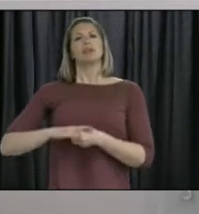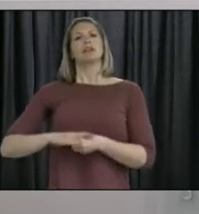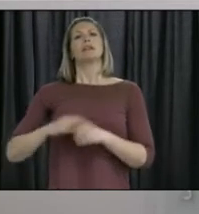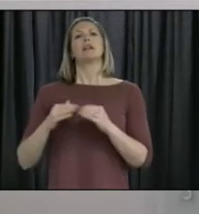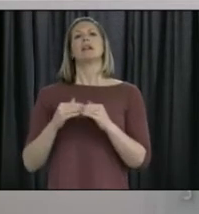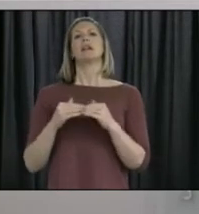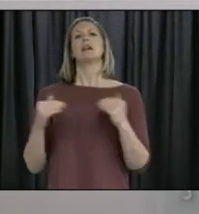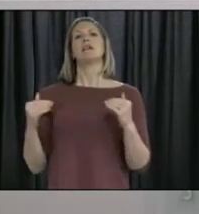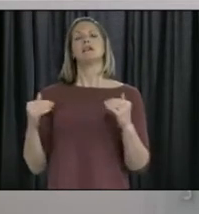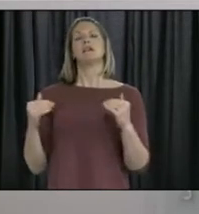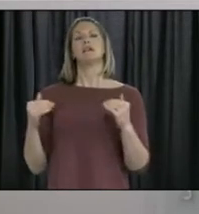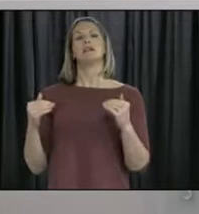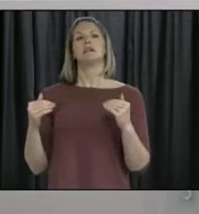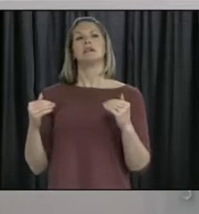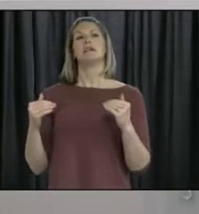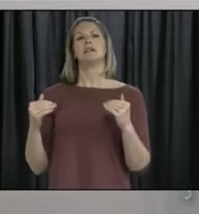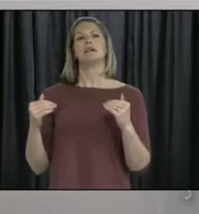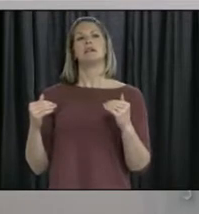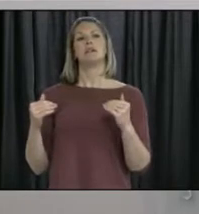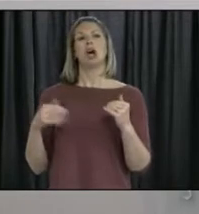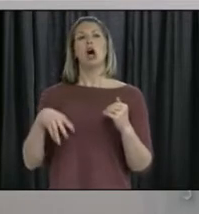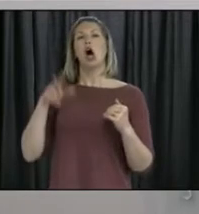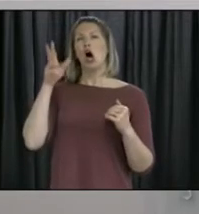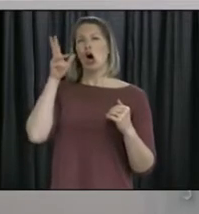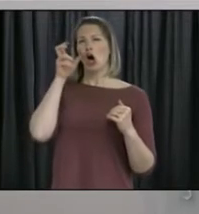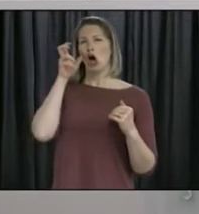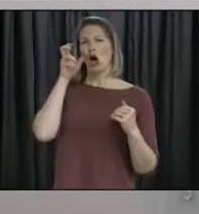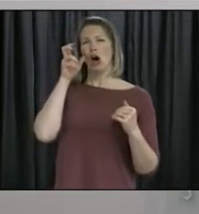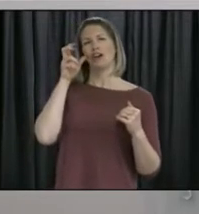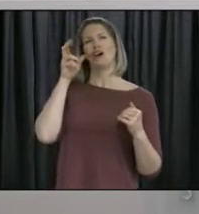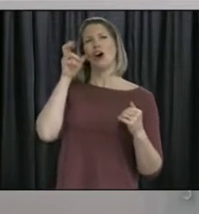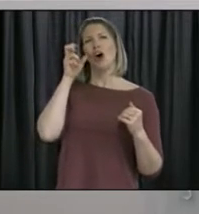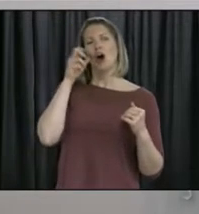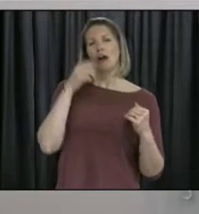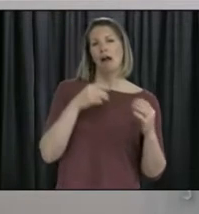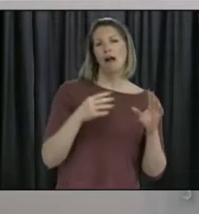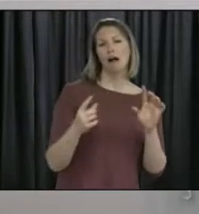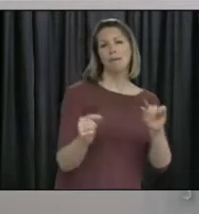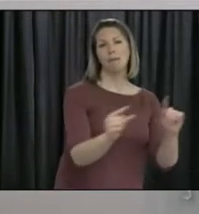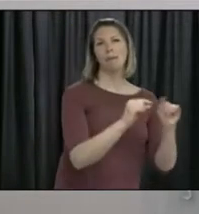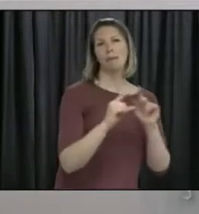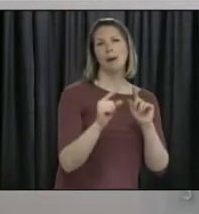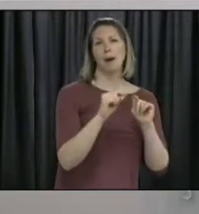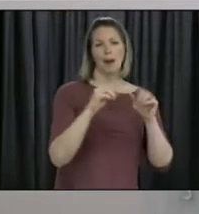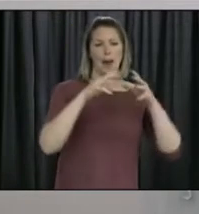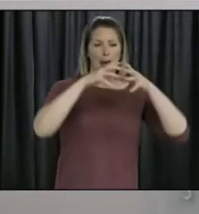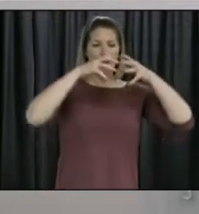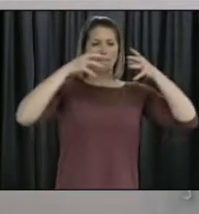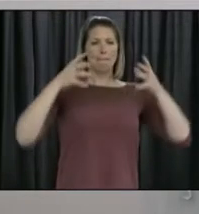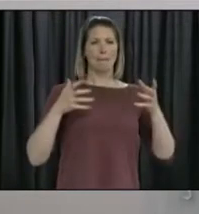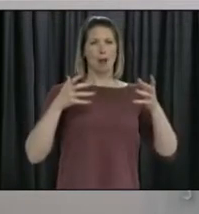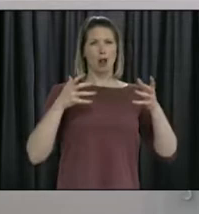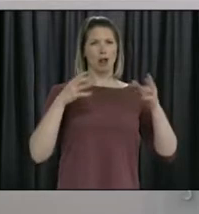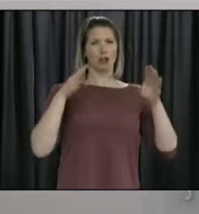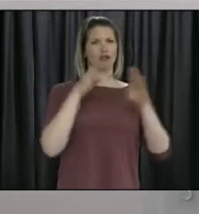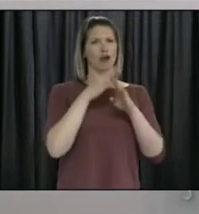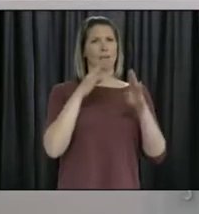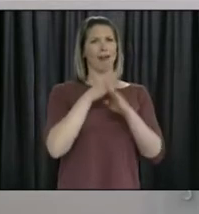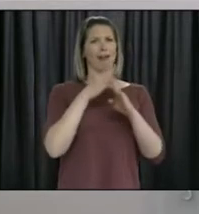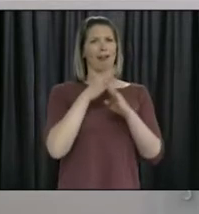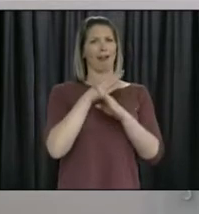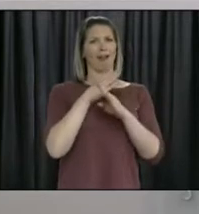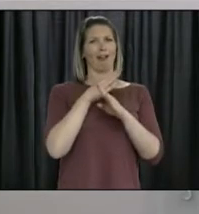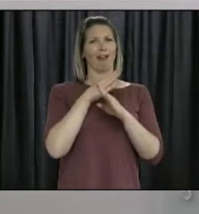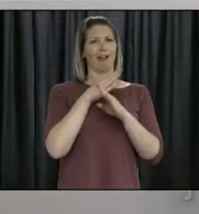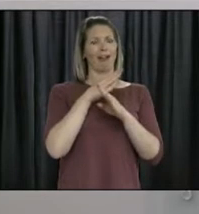received a few examples of bubble trouble. I'm wondering whether the department has also received please from people such as grandparents who are